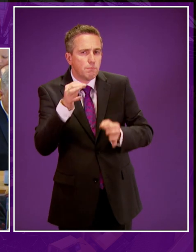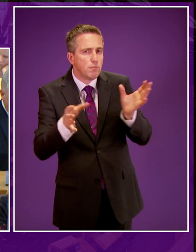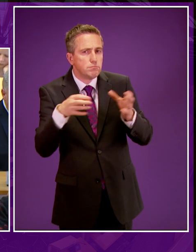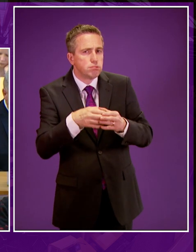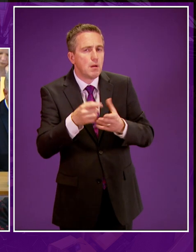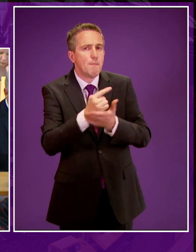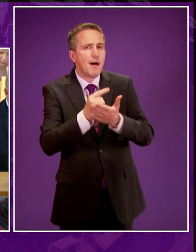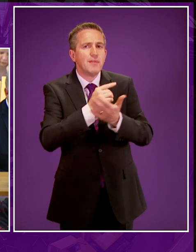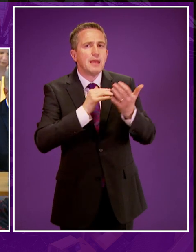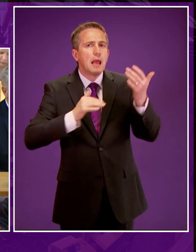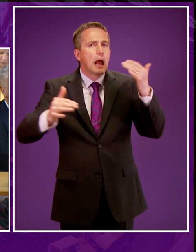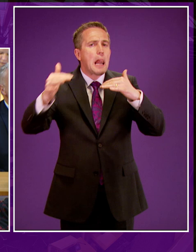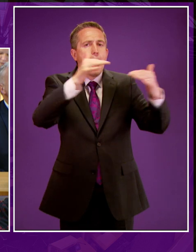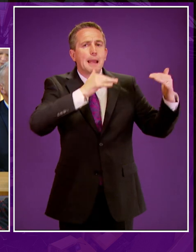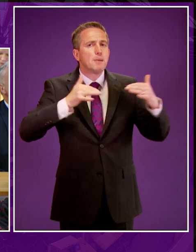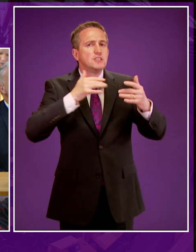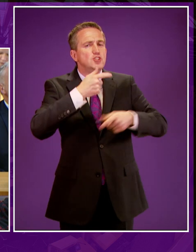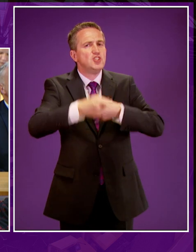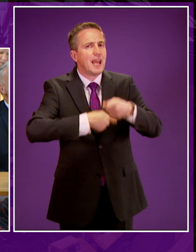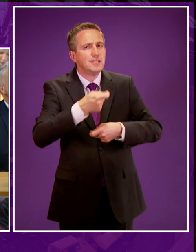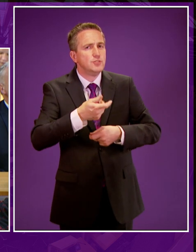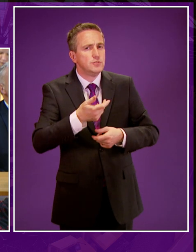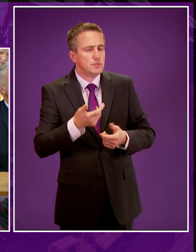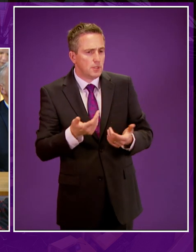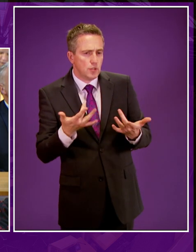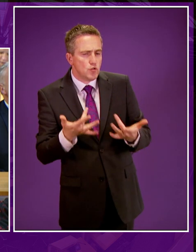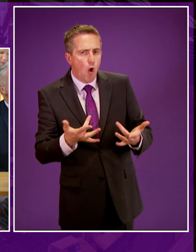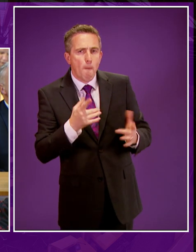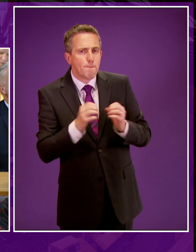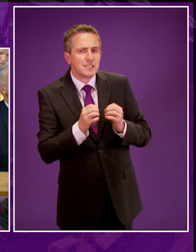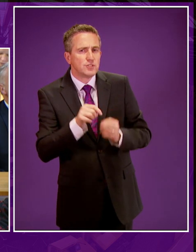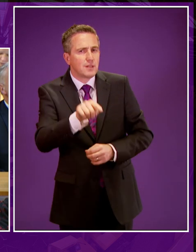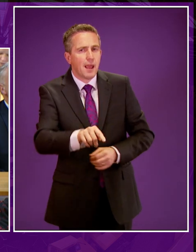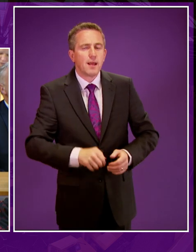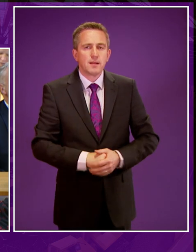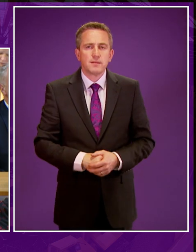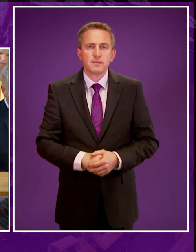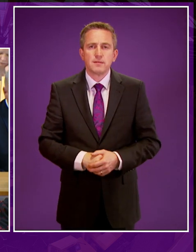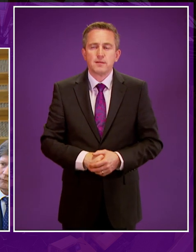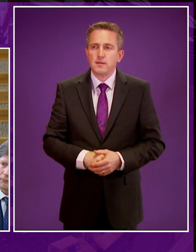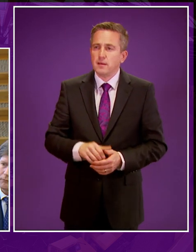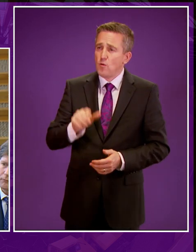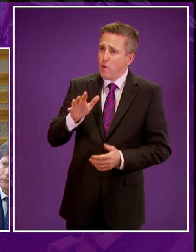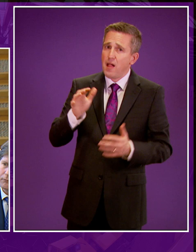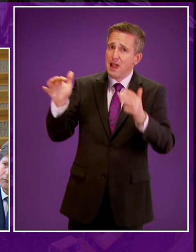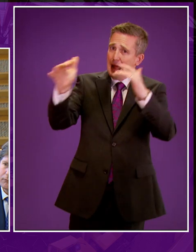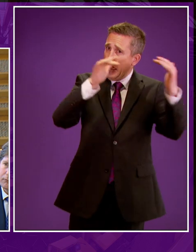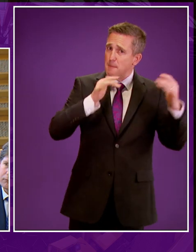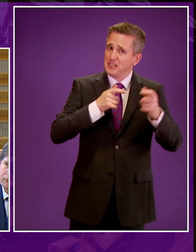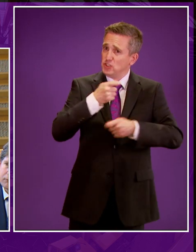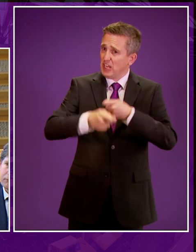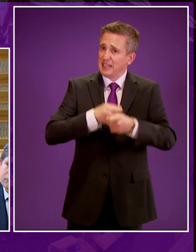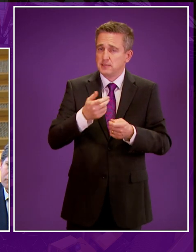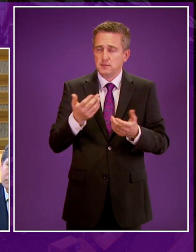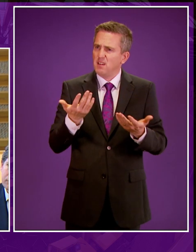on the climate change science, which is irrefutable and which he hasn't failed so far to mention? The position on climate change is perfectly simple.